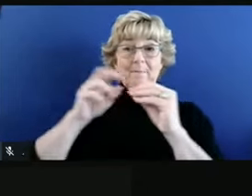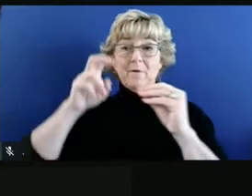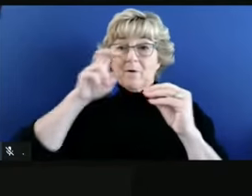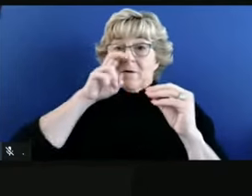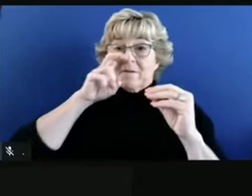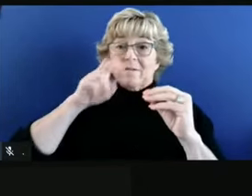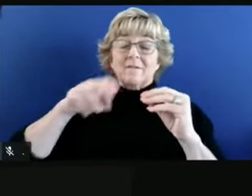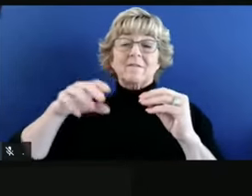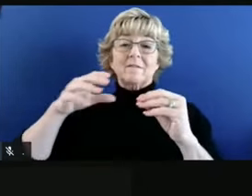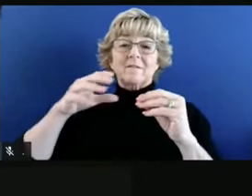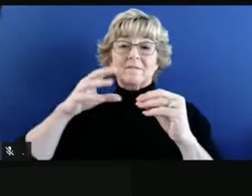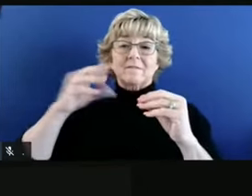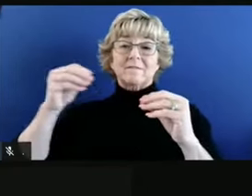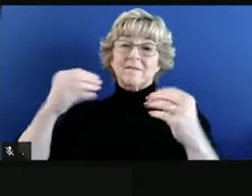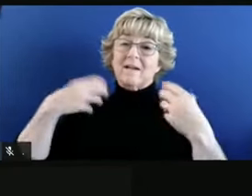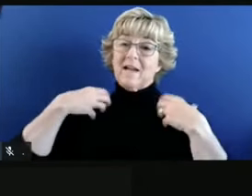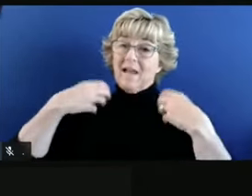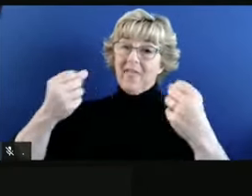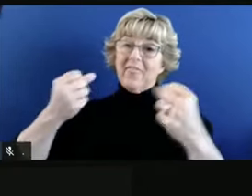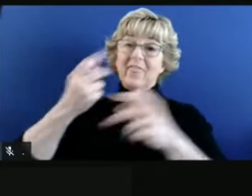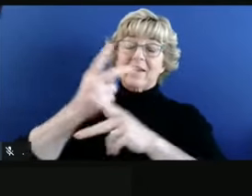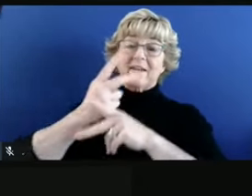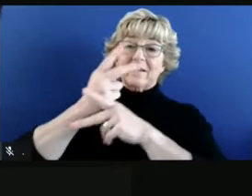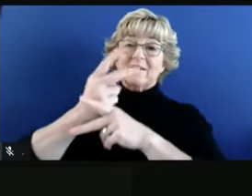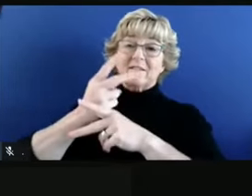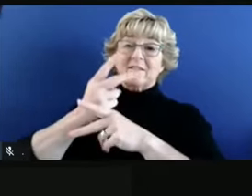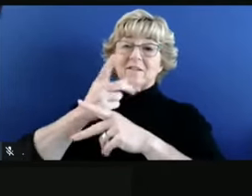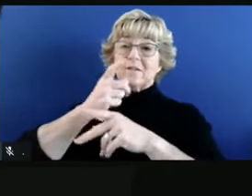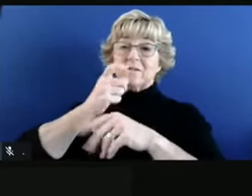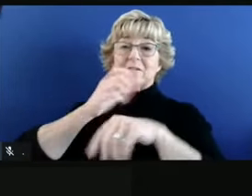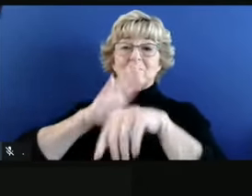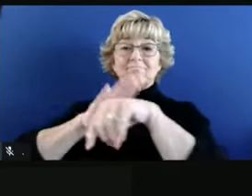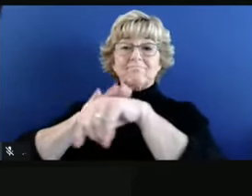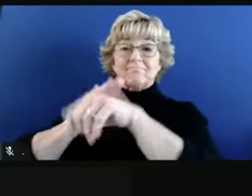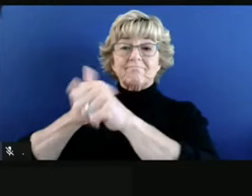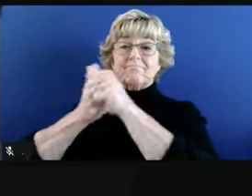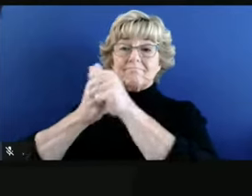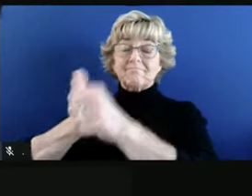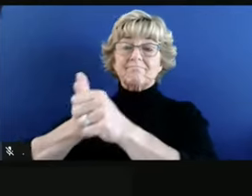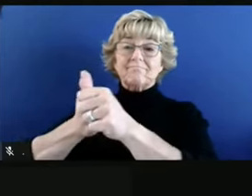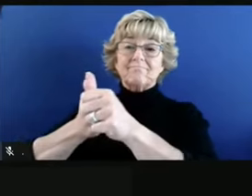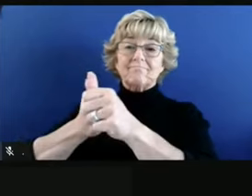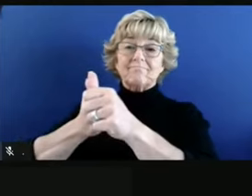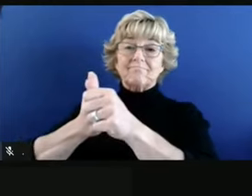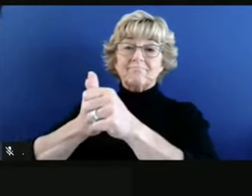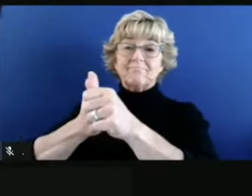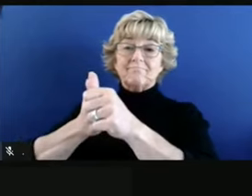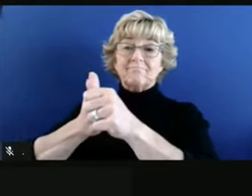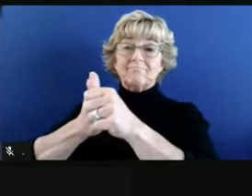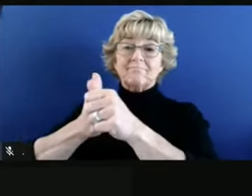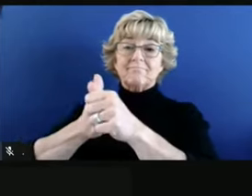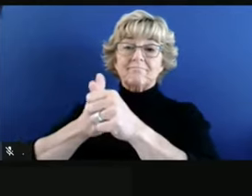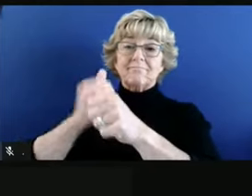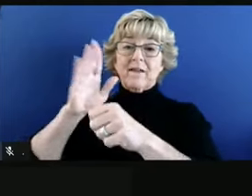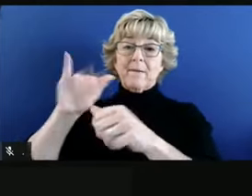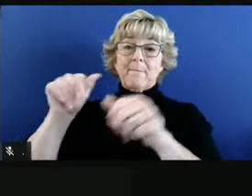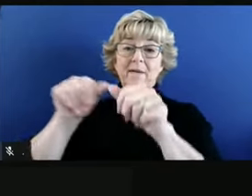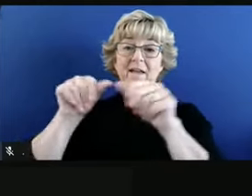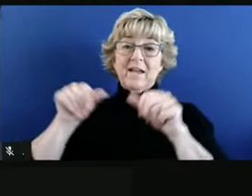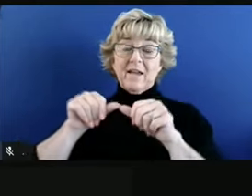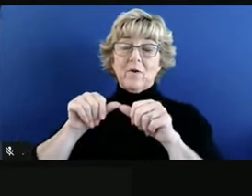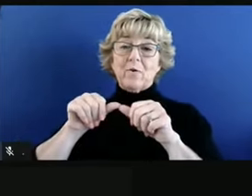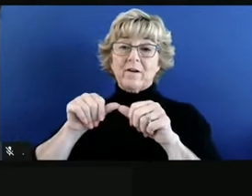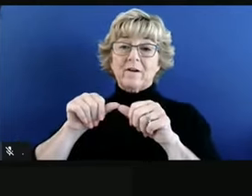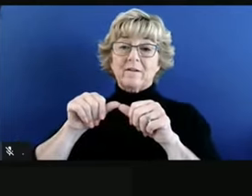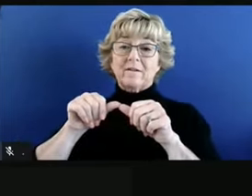healthcare professionals that I know are sounding the alarm in and out throughout the Bay Area and in those counties in particular.